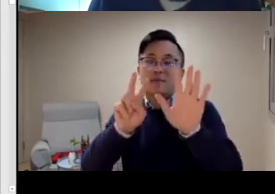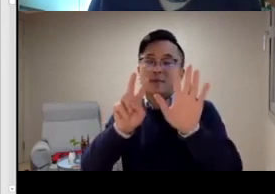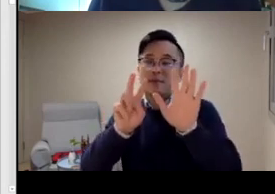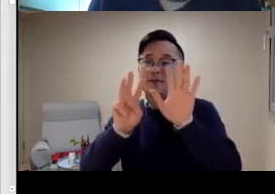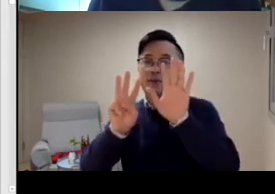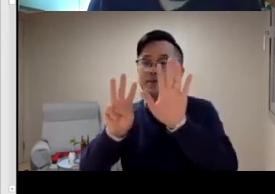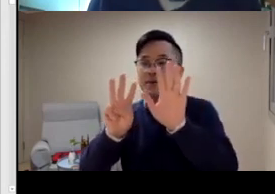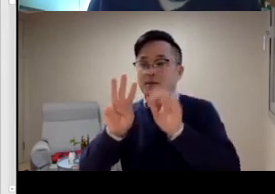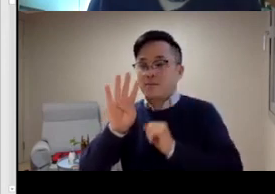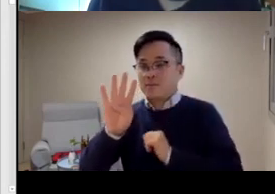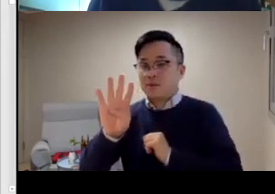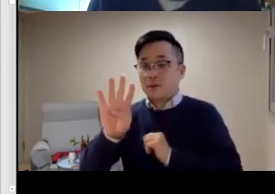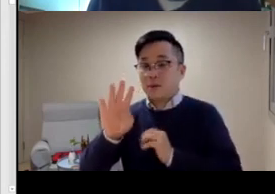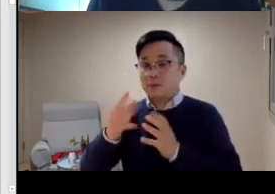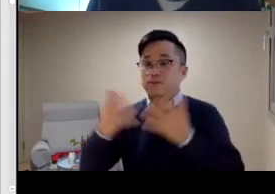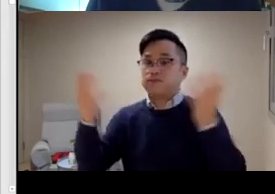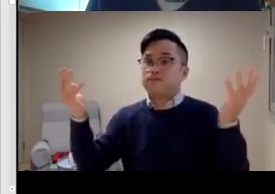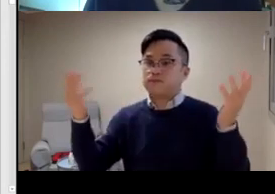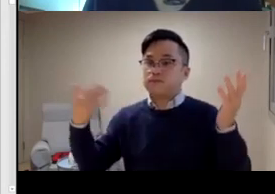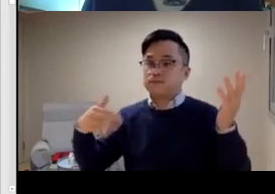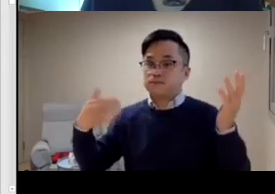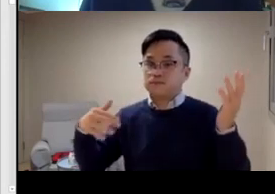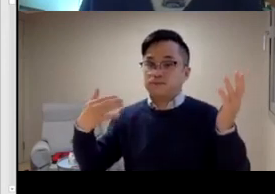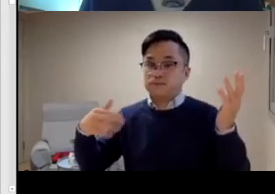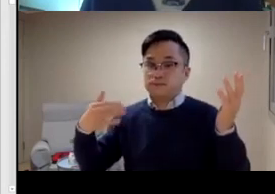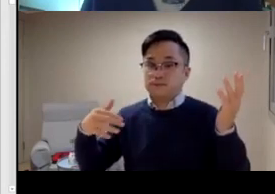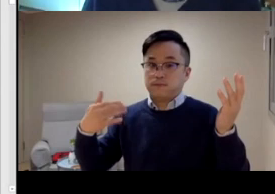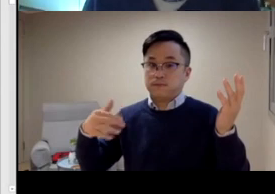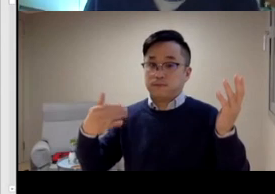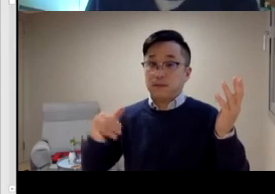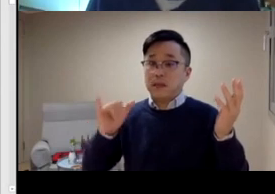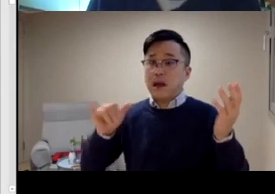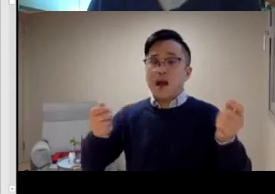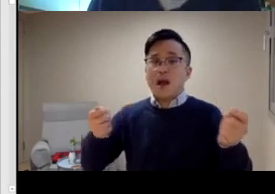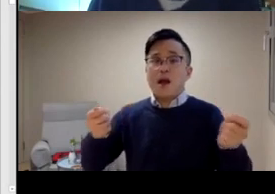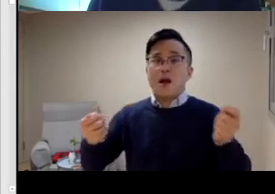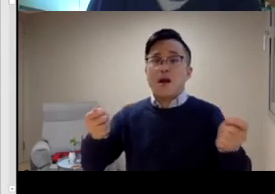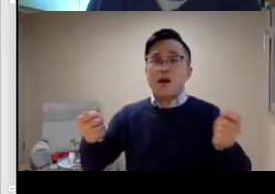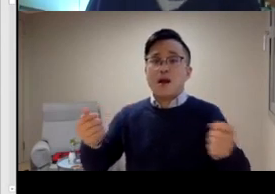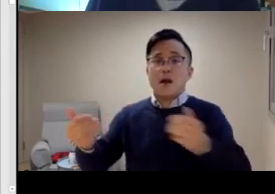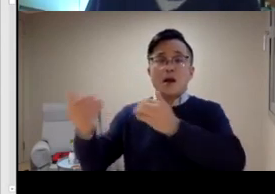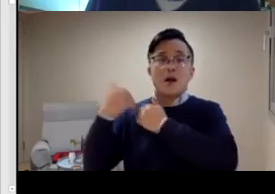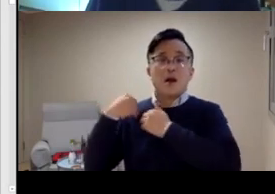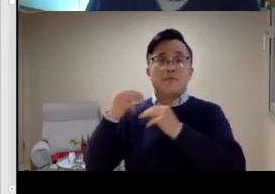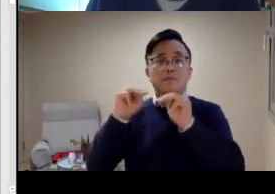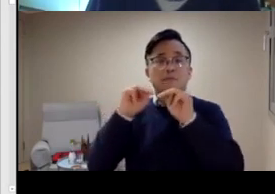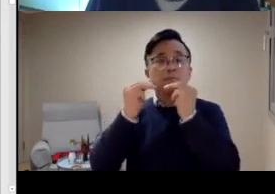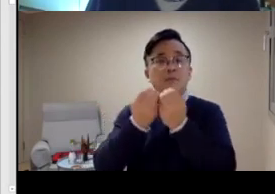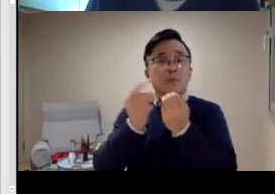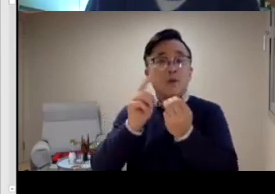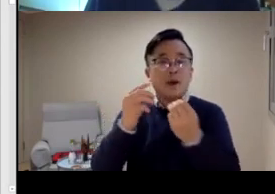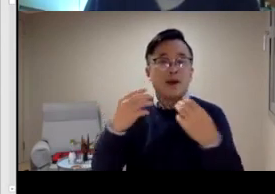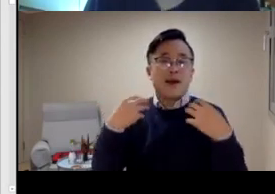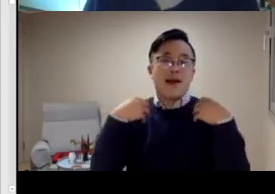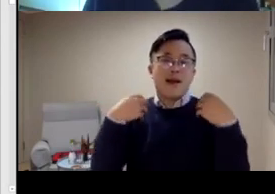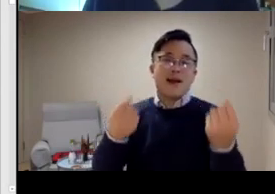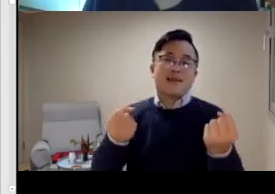And there are Deaf people. There are Deaf interpreters, 784. That's quite a lot. That's actually quite a lot.